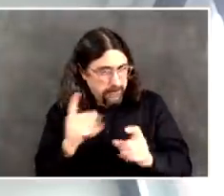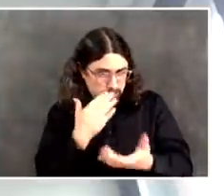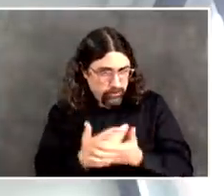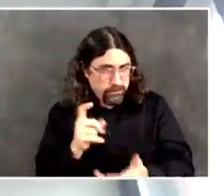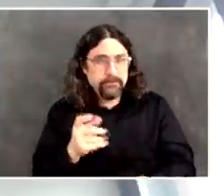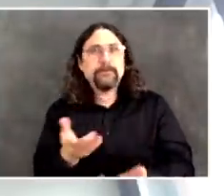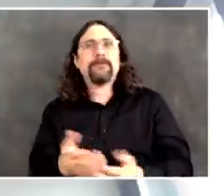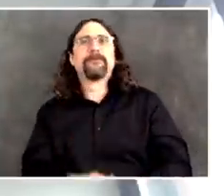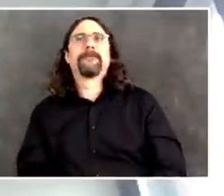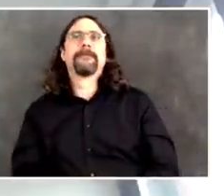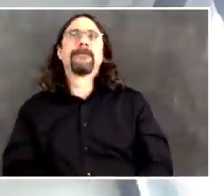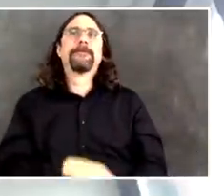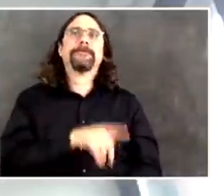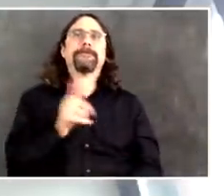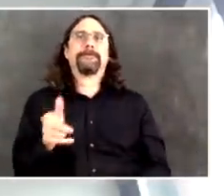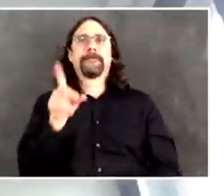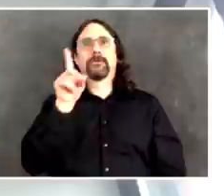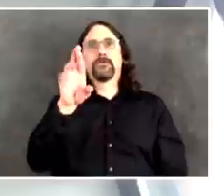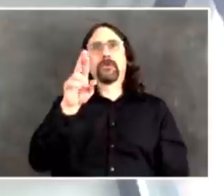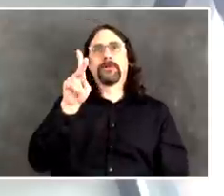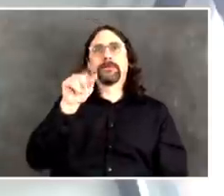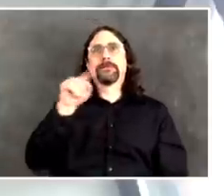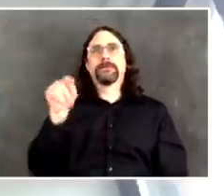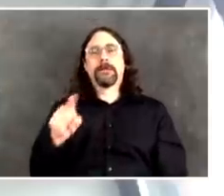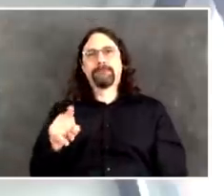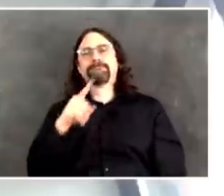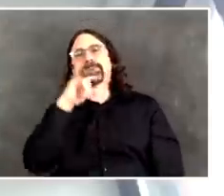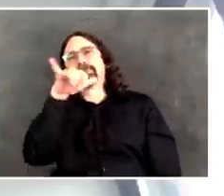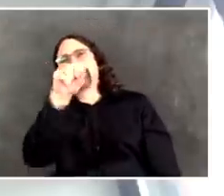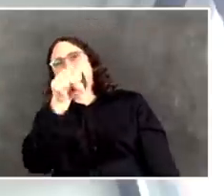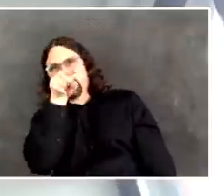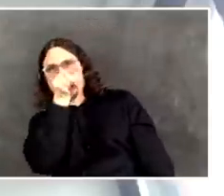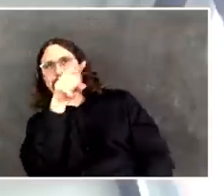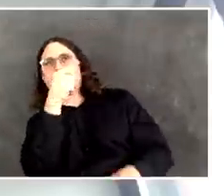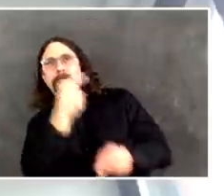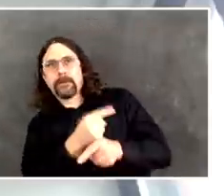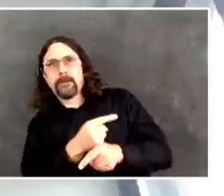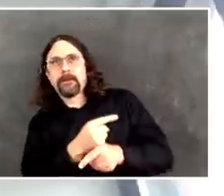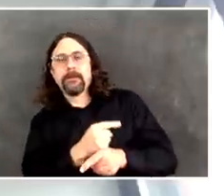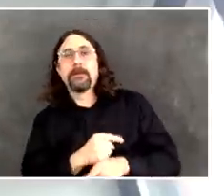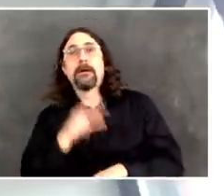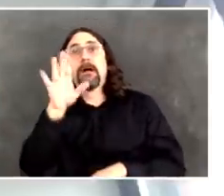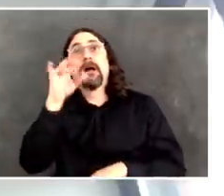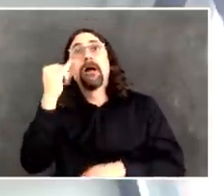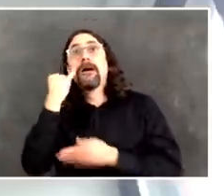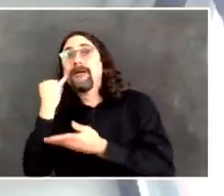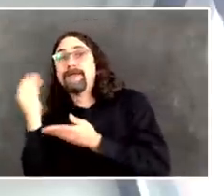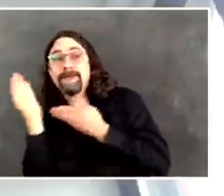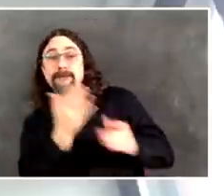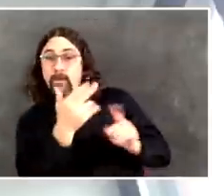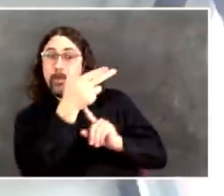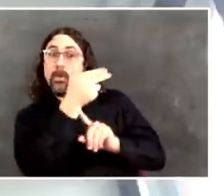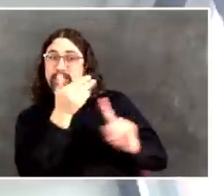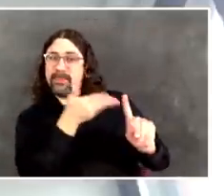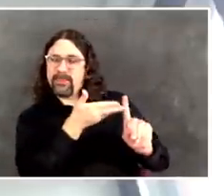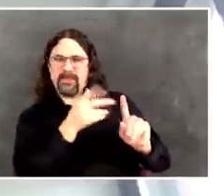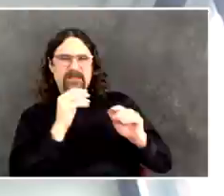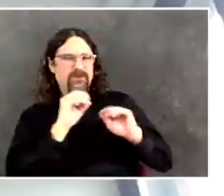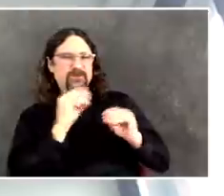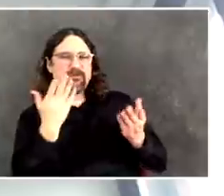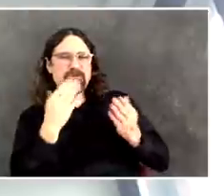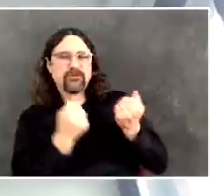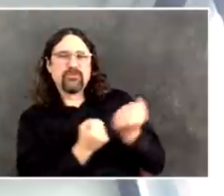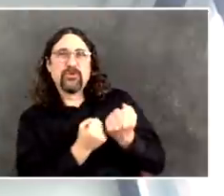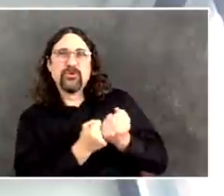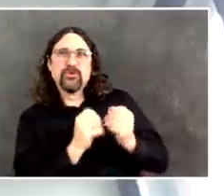appropriately be living independently. And also, many people who are in nursing homes for a long time are very dependent on